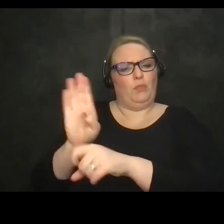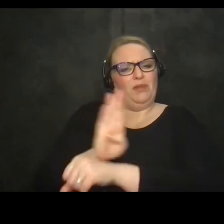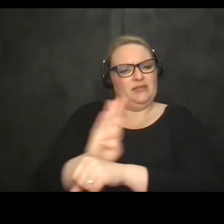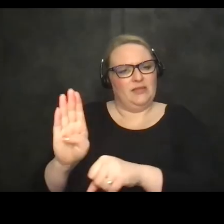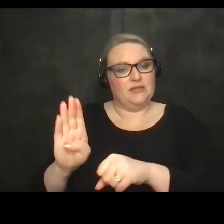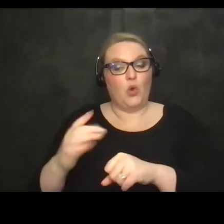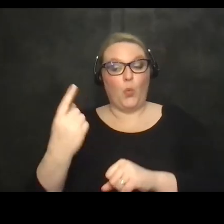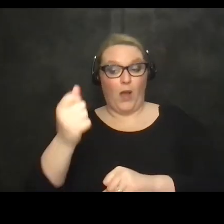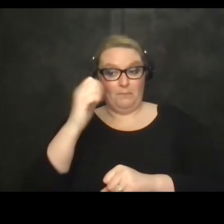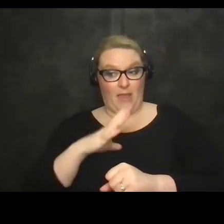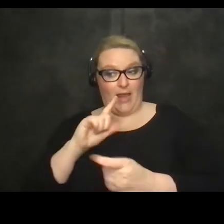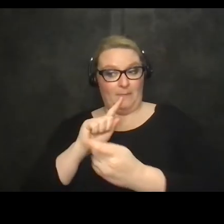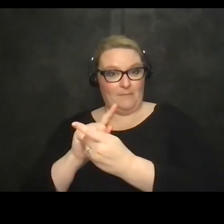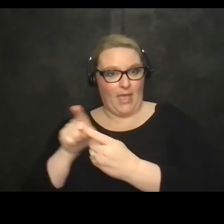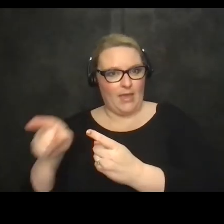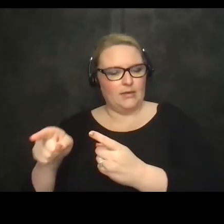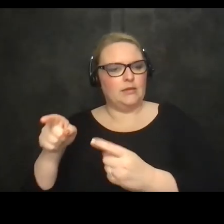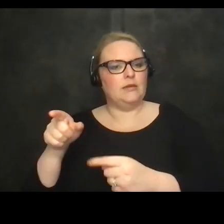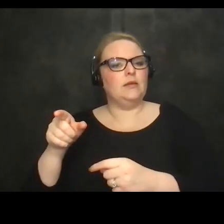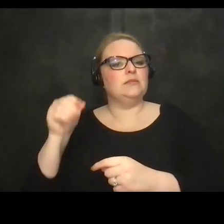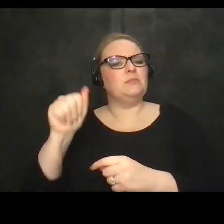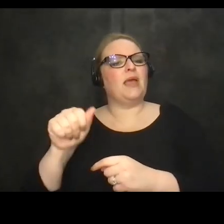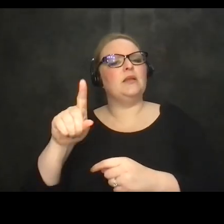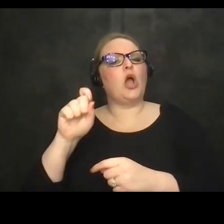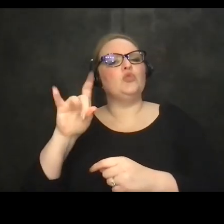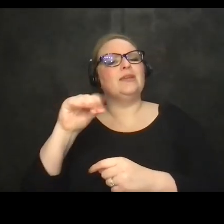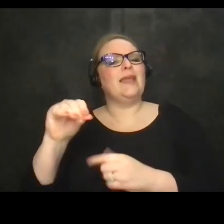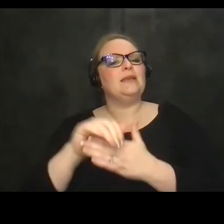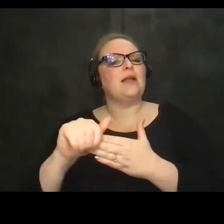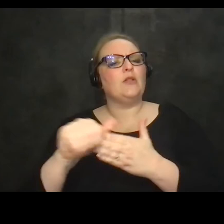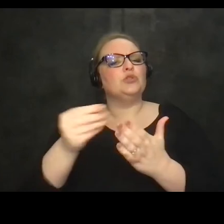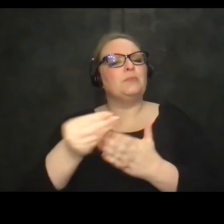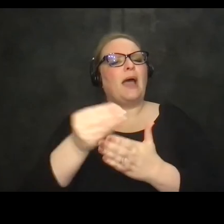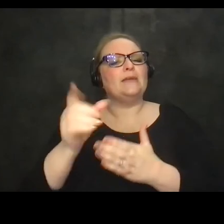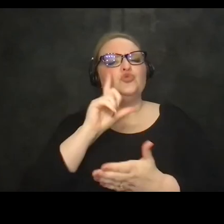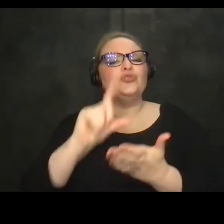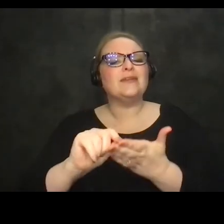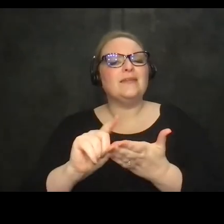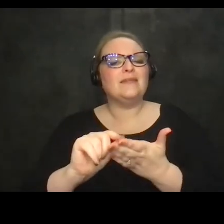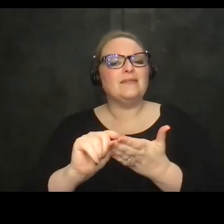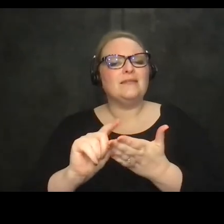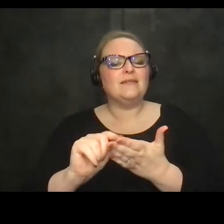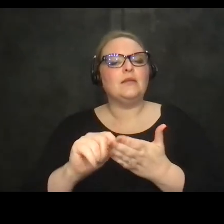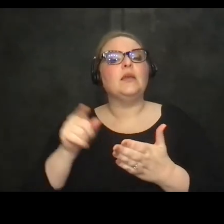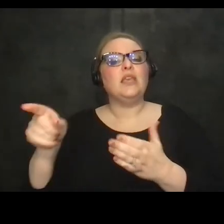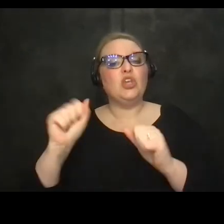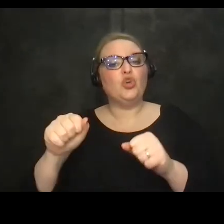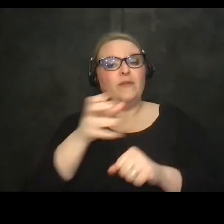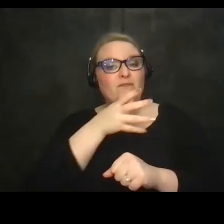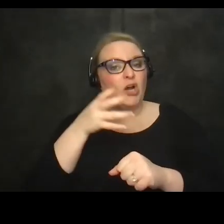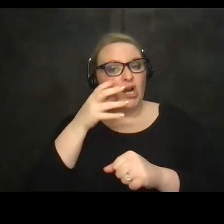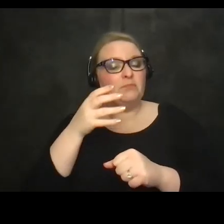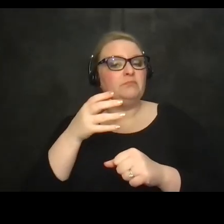one man i met is he'd spent 180 buying chickens chickens he could farm chickens